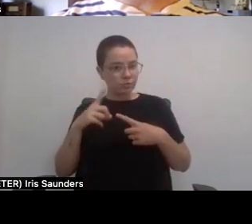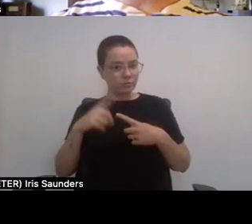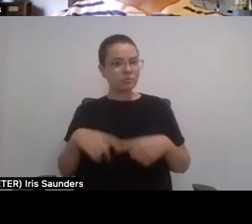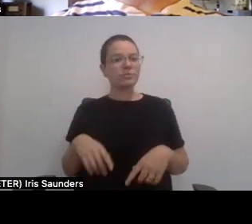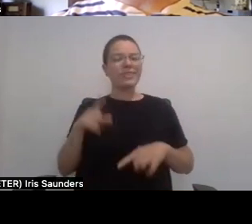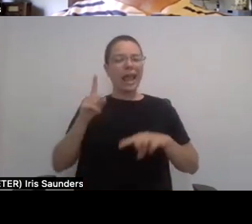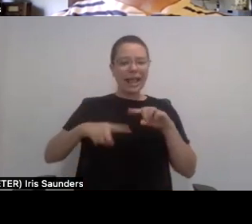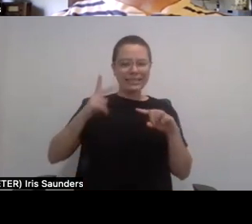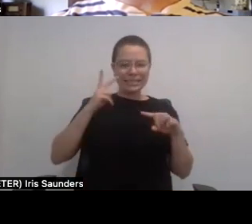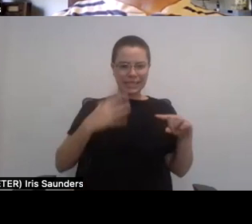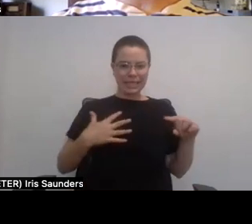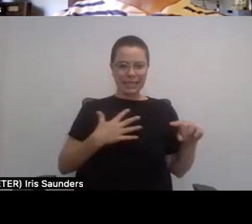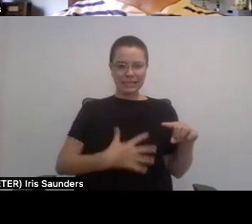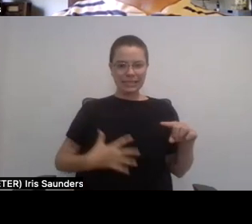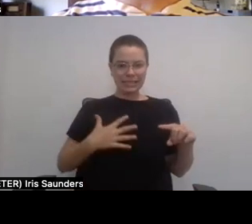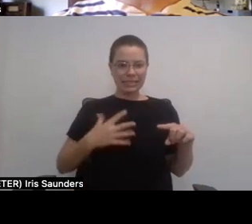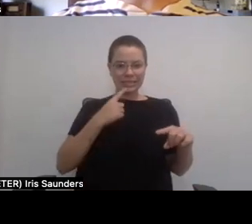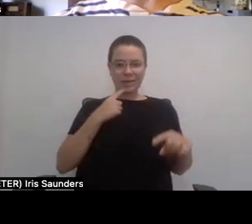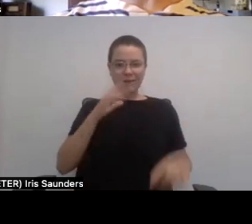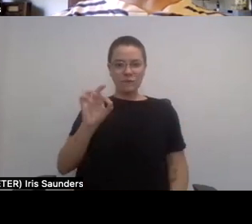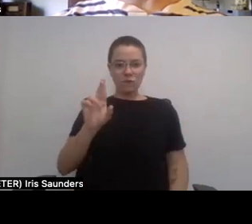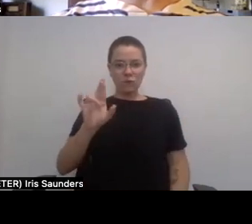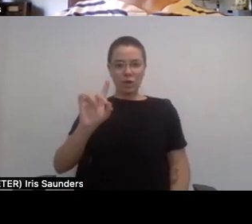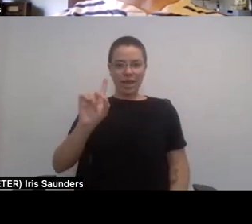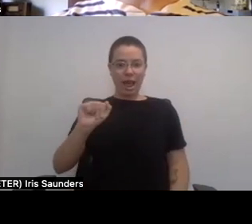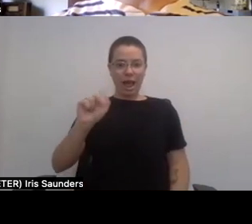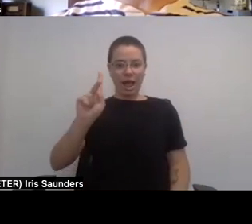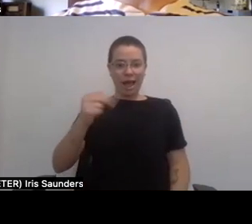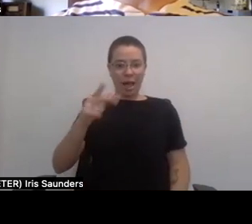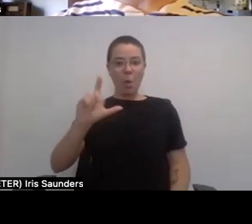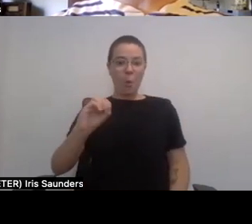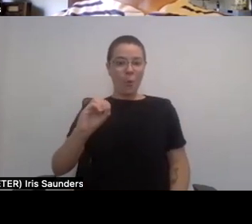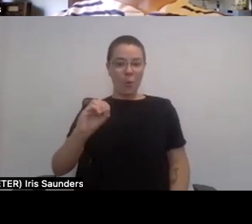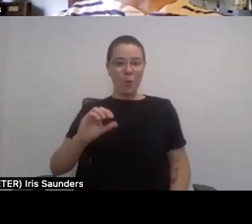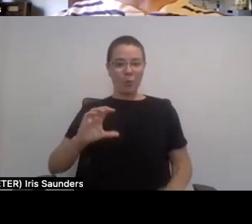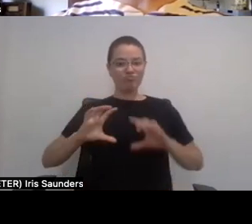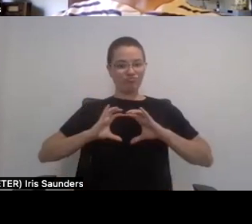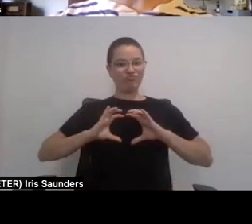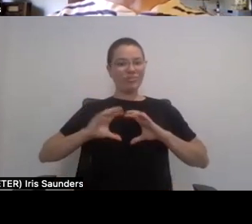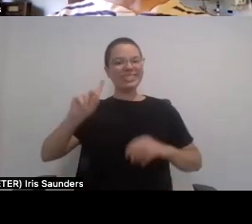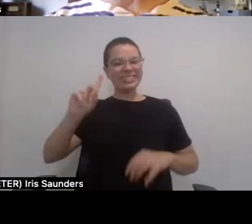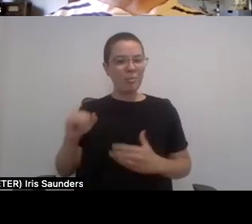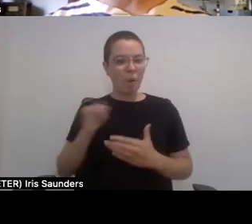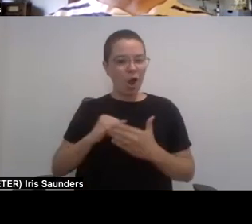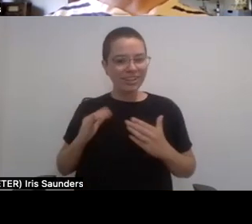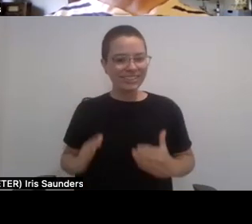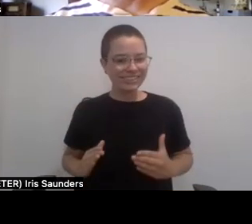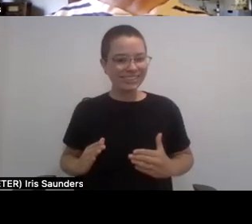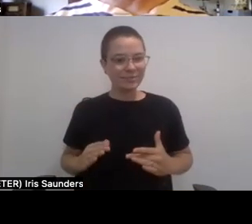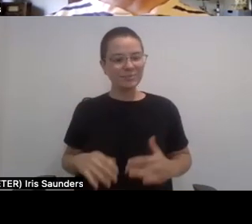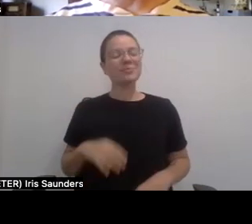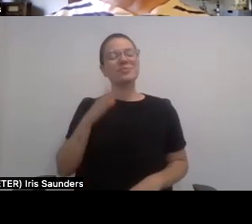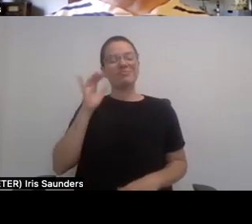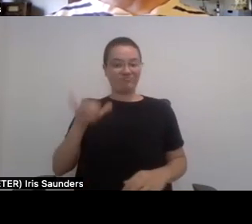You can't really tell, but I got Frida, one of the wonderful disabled artists that inspires me.